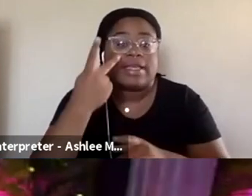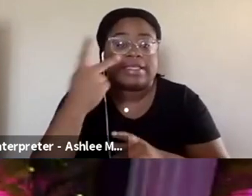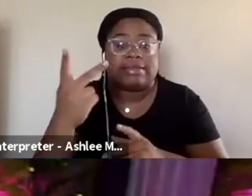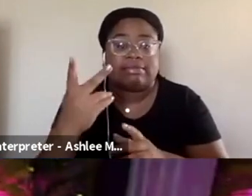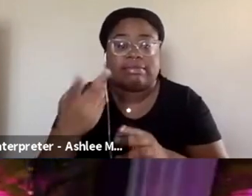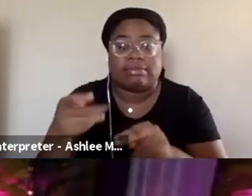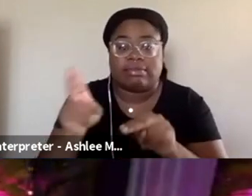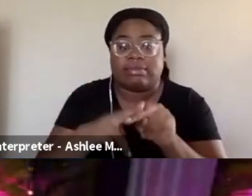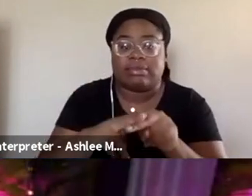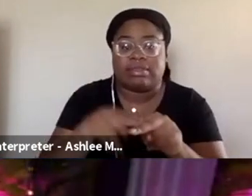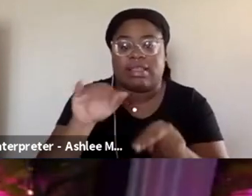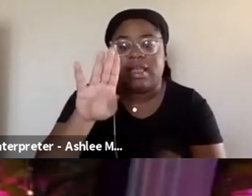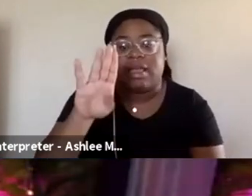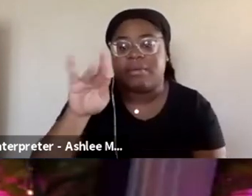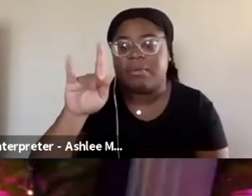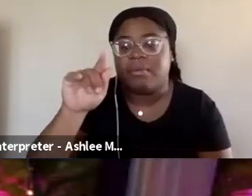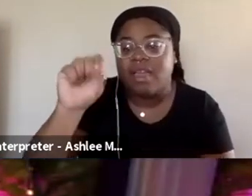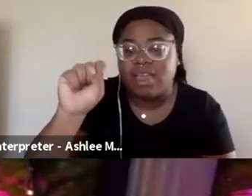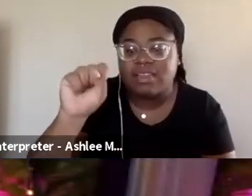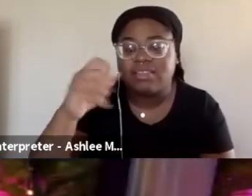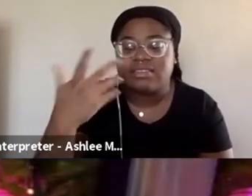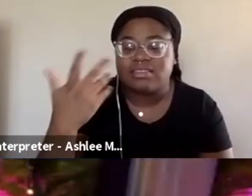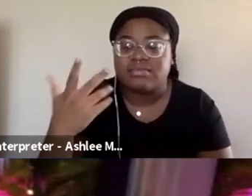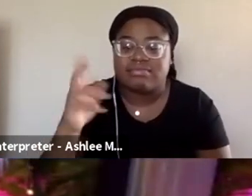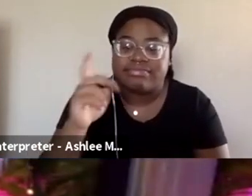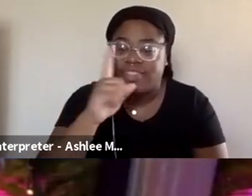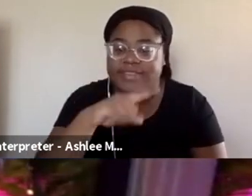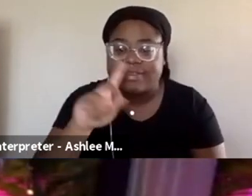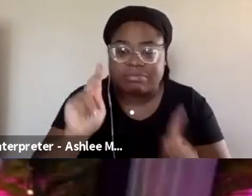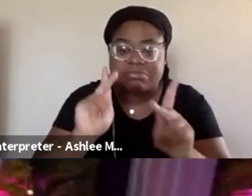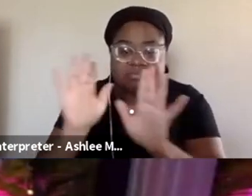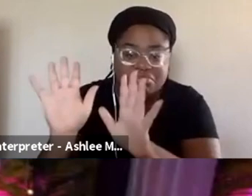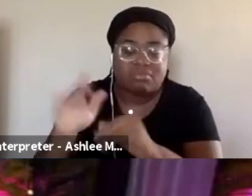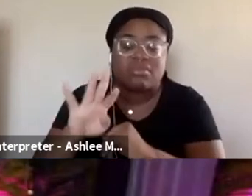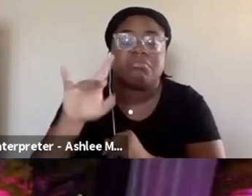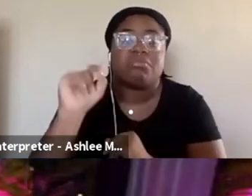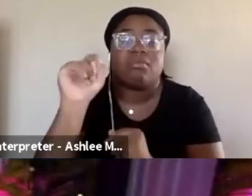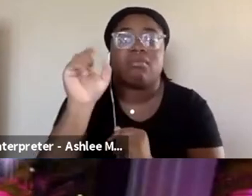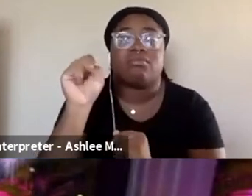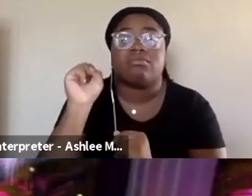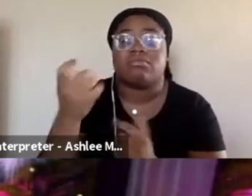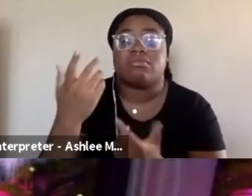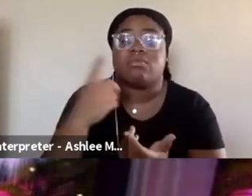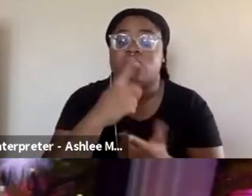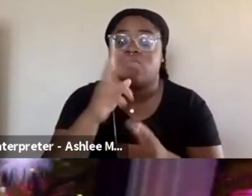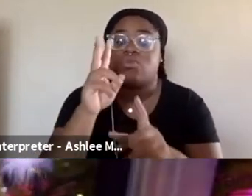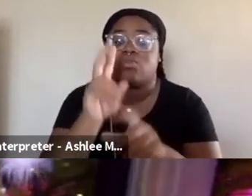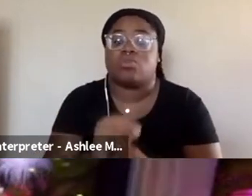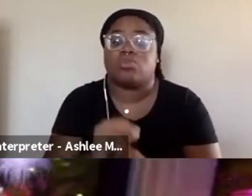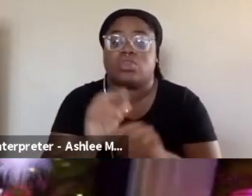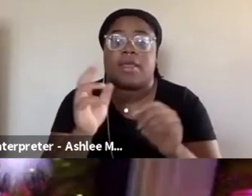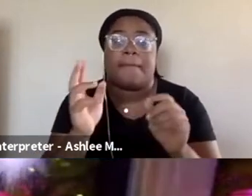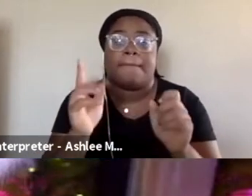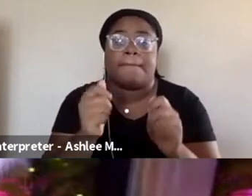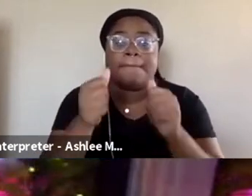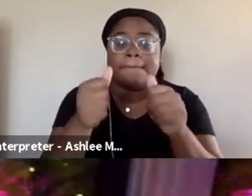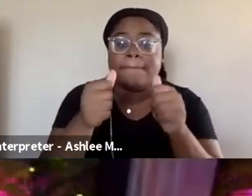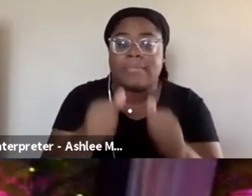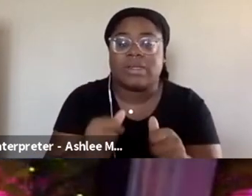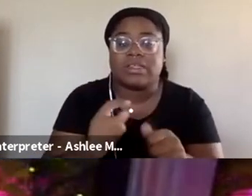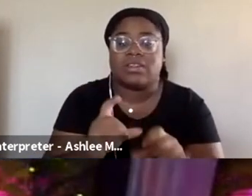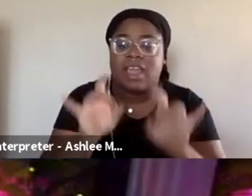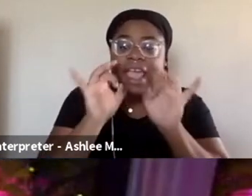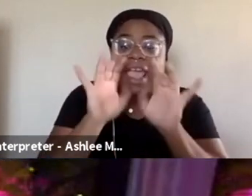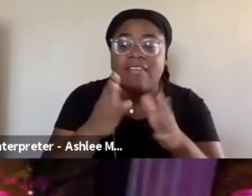of normally bots. Now it's typically bots. And they'll usually be posting really hateful